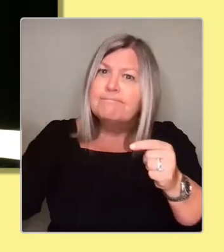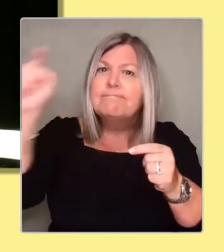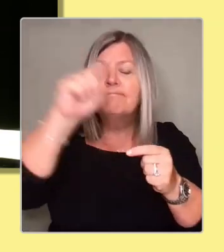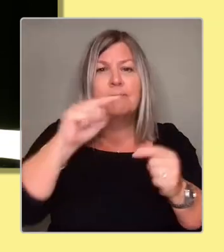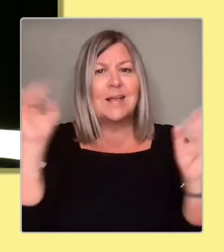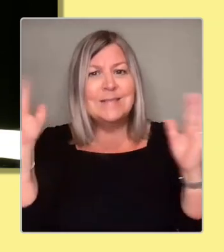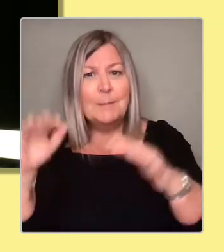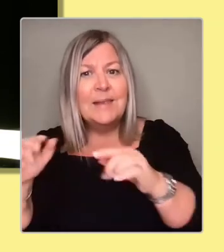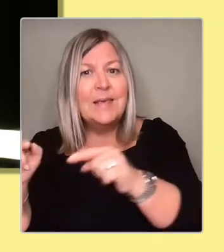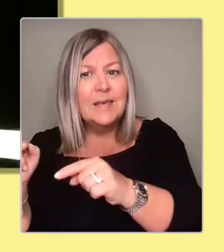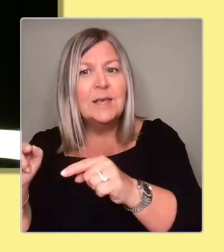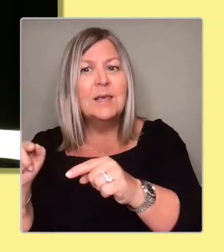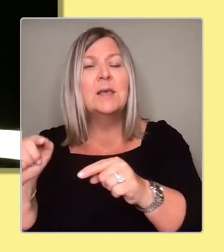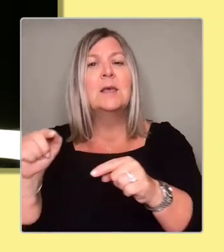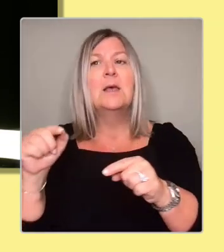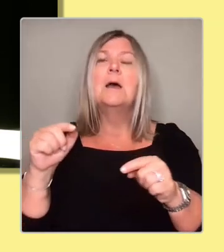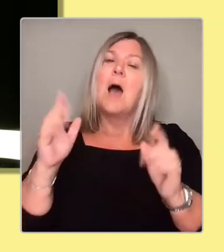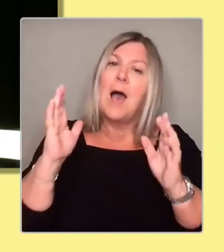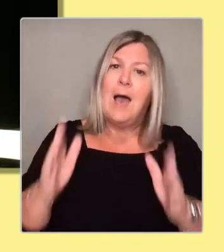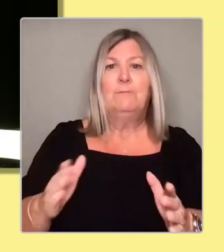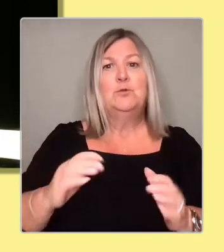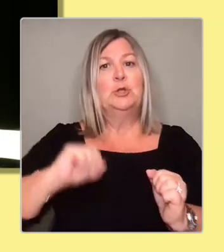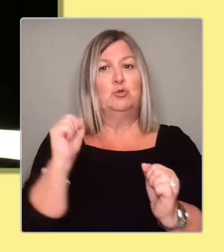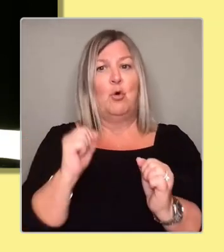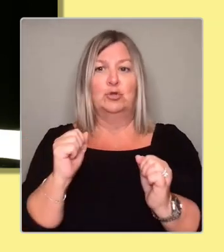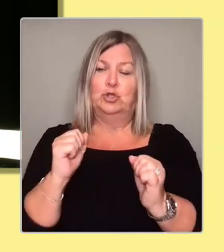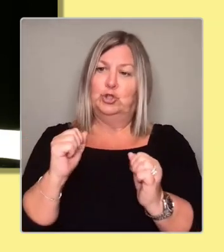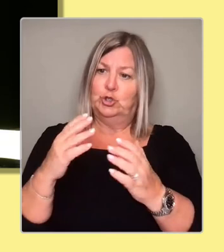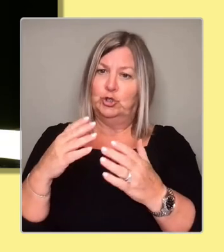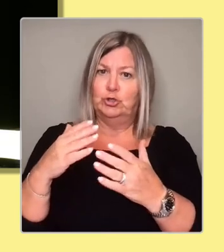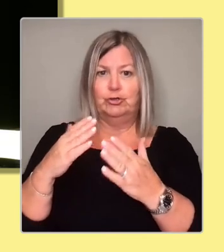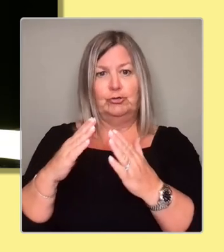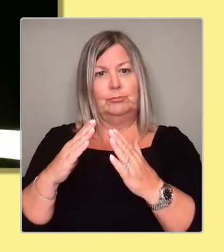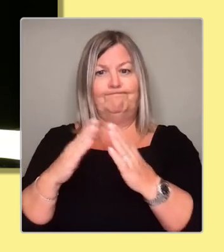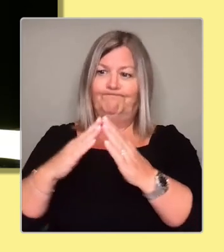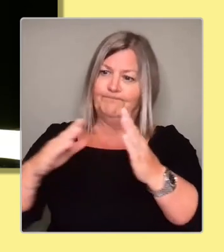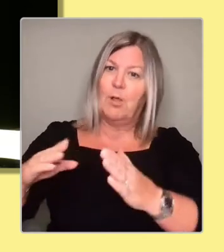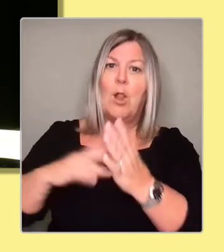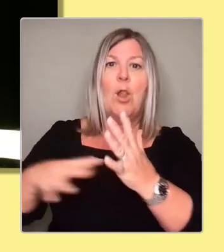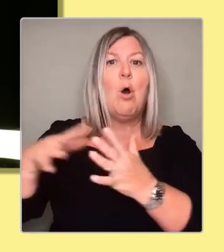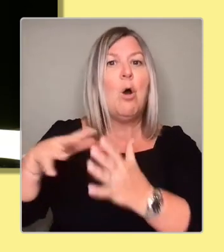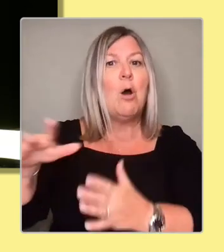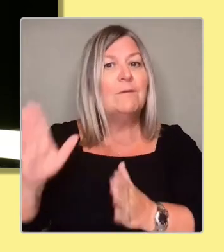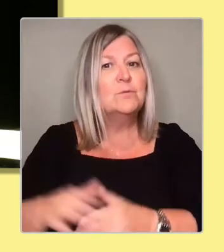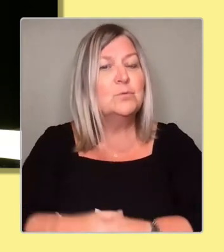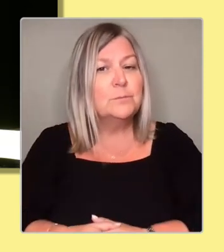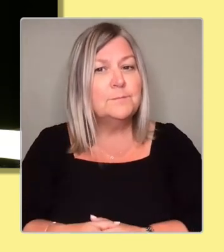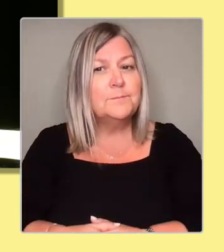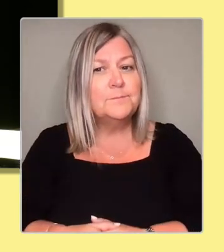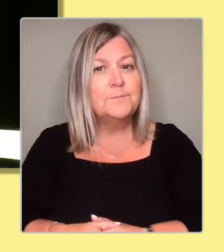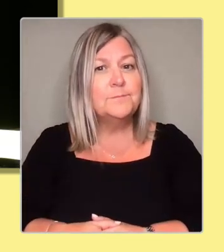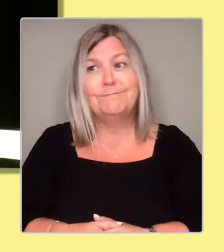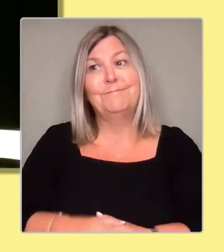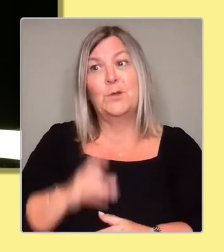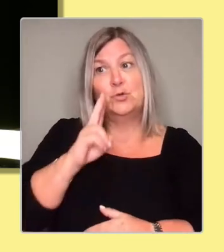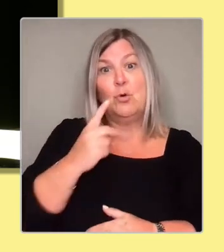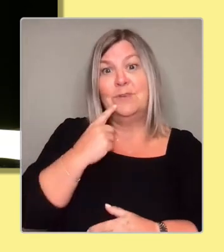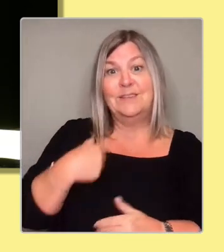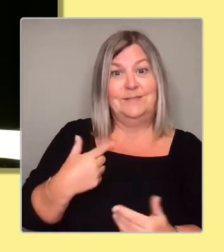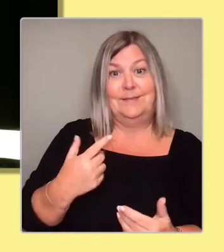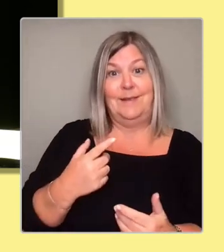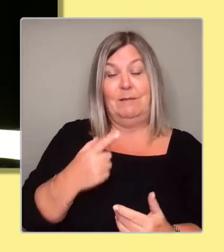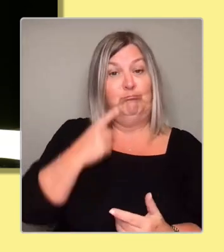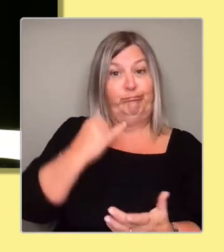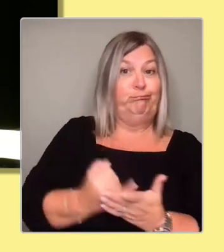respect international law. We've just seen that yesterday. Let me say that my belief is